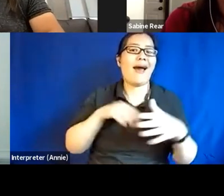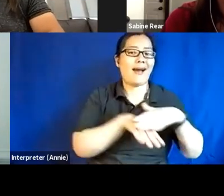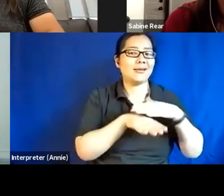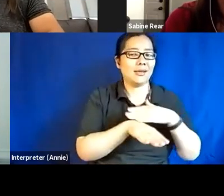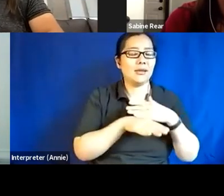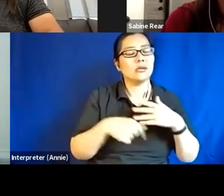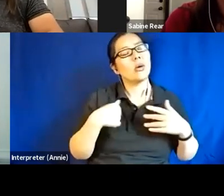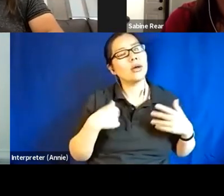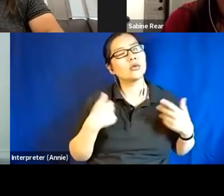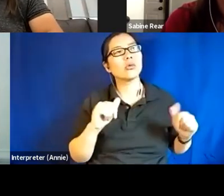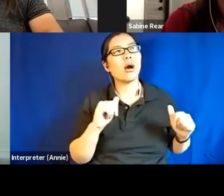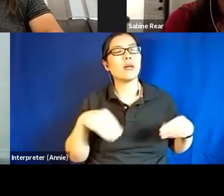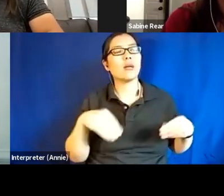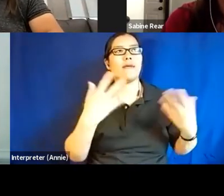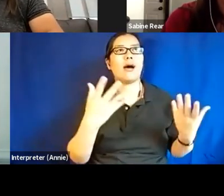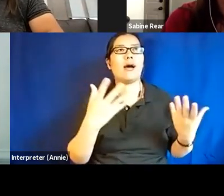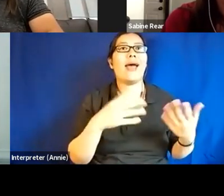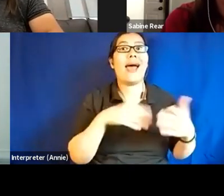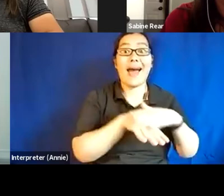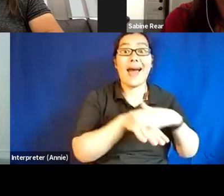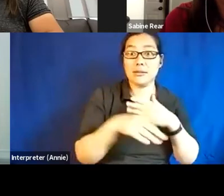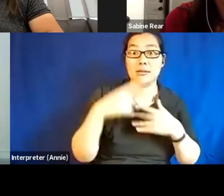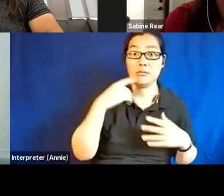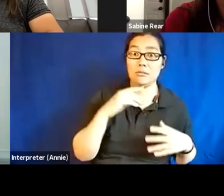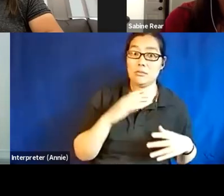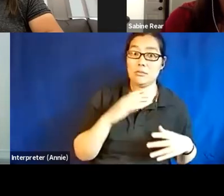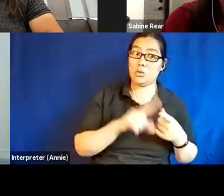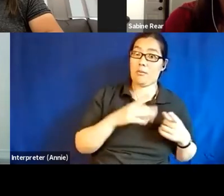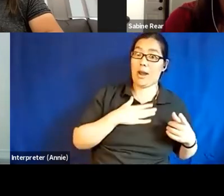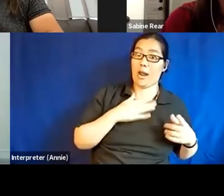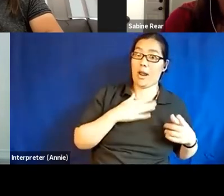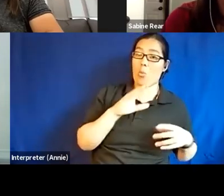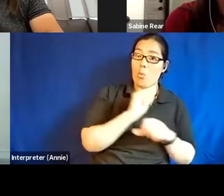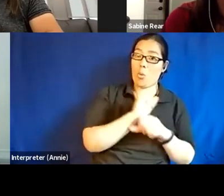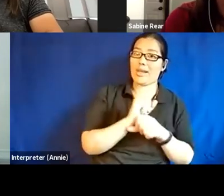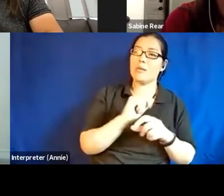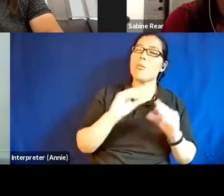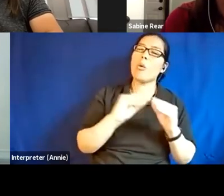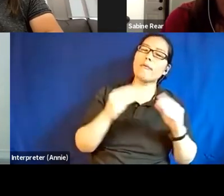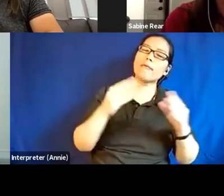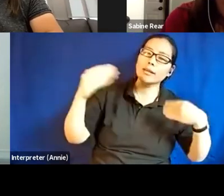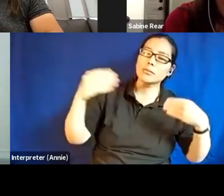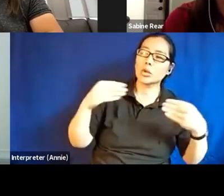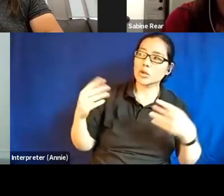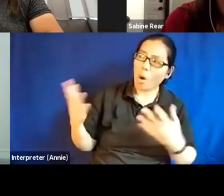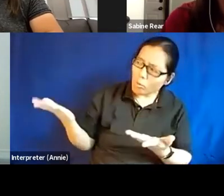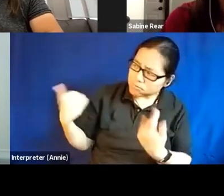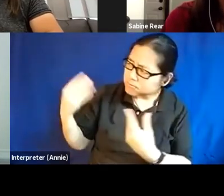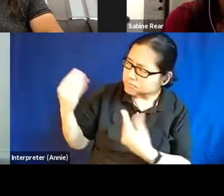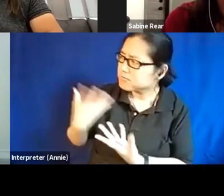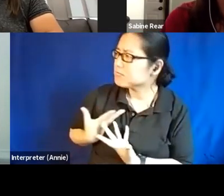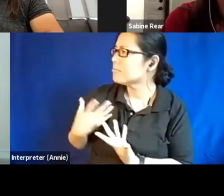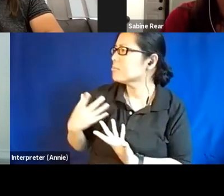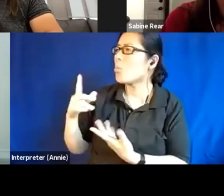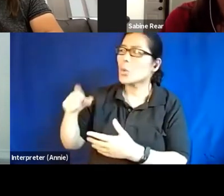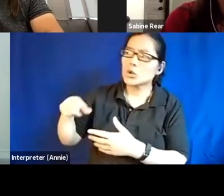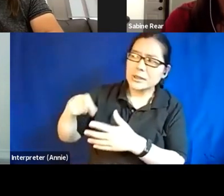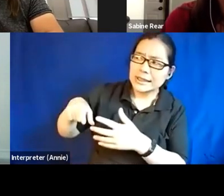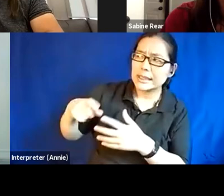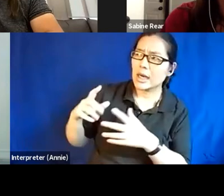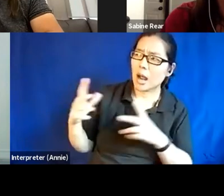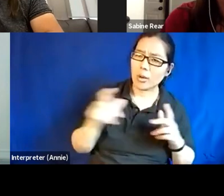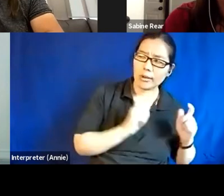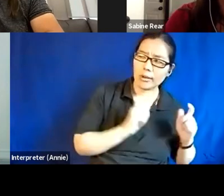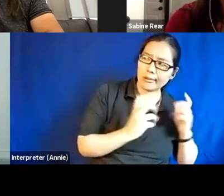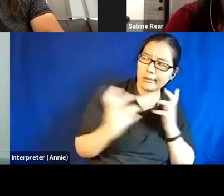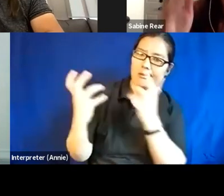my work in a flexible way where people can tell me what they need to engage with my work and I can make that happen in a conversational way, knowing that, um,